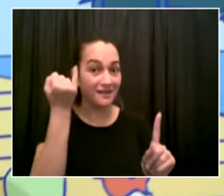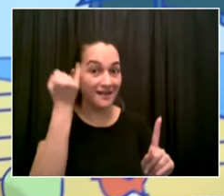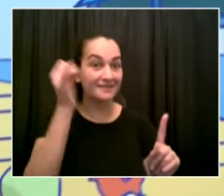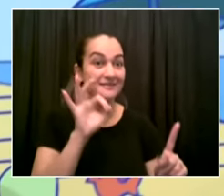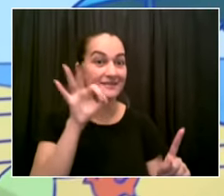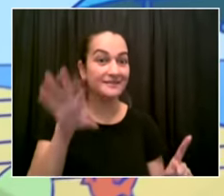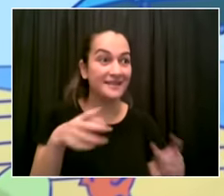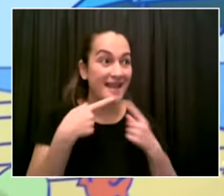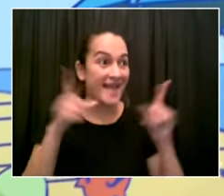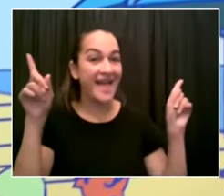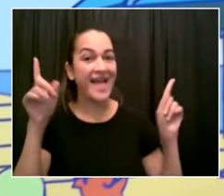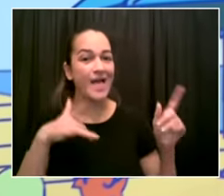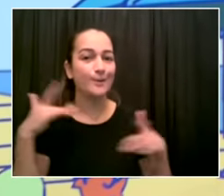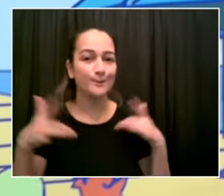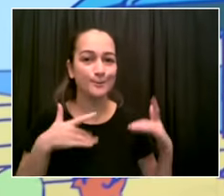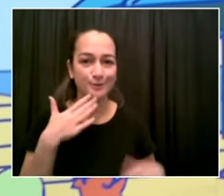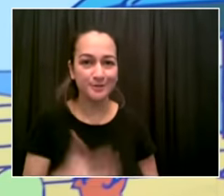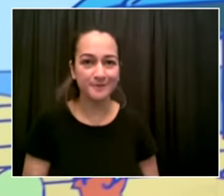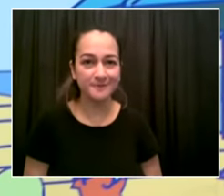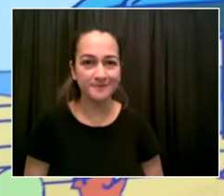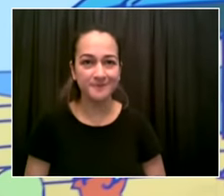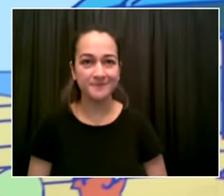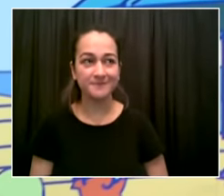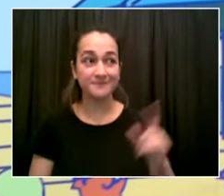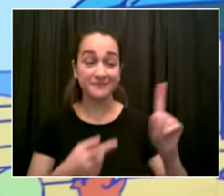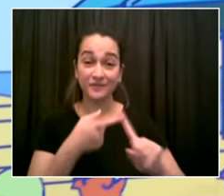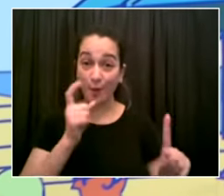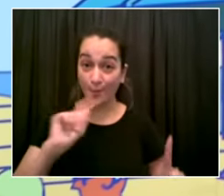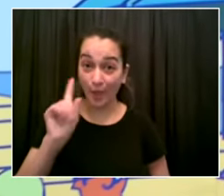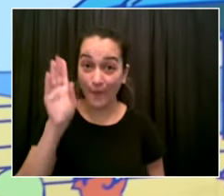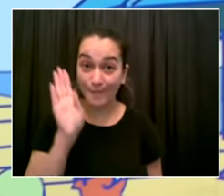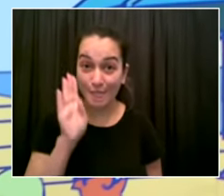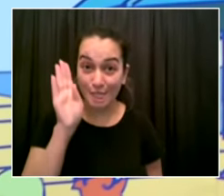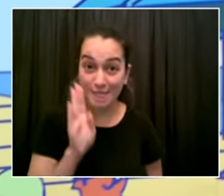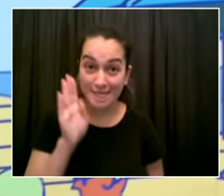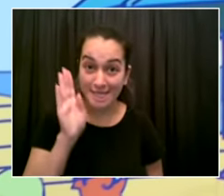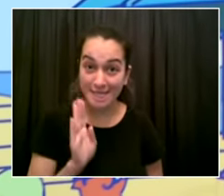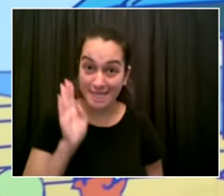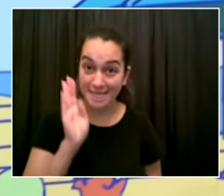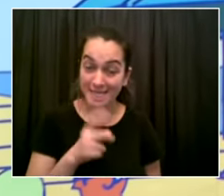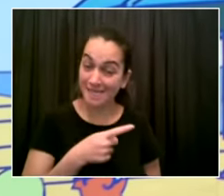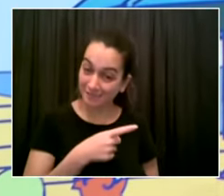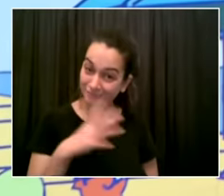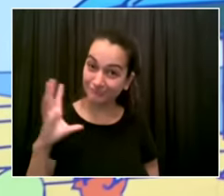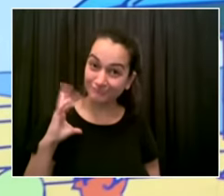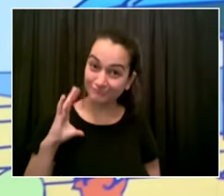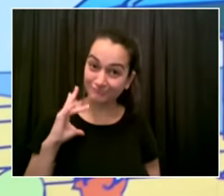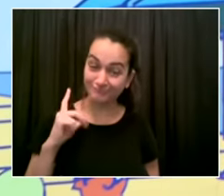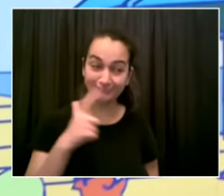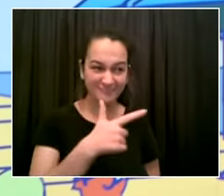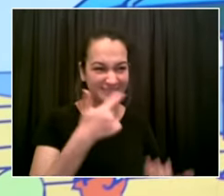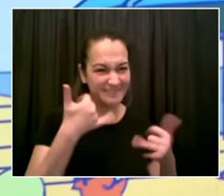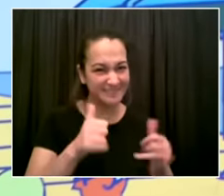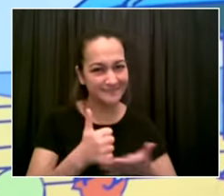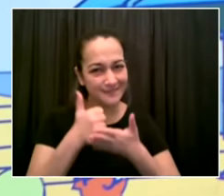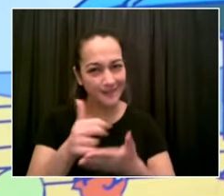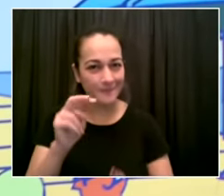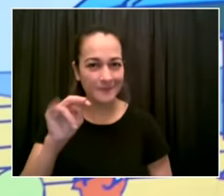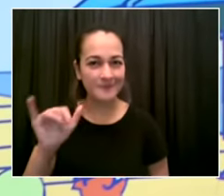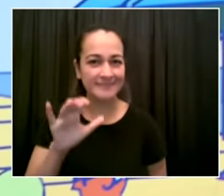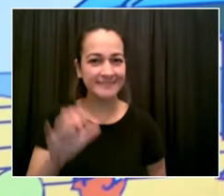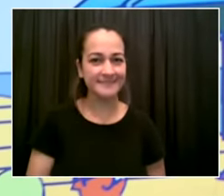sheepshead bay's greatest contribution to new york city ever the president ceo of health and hospitals dr mitch katz